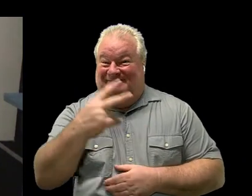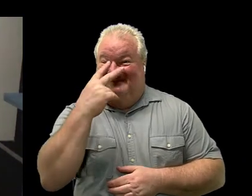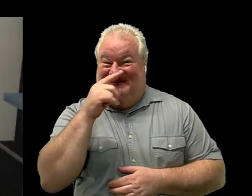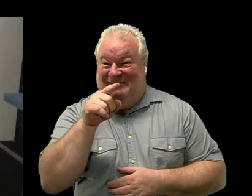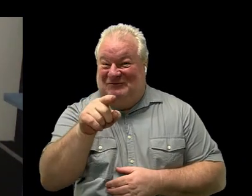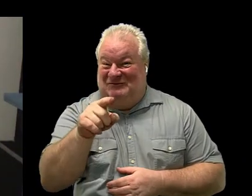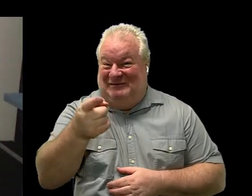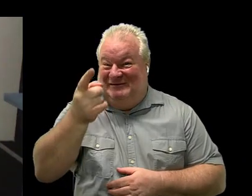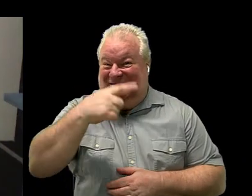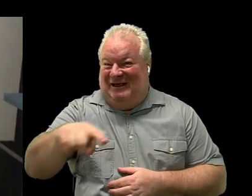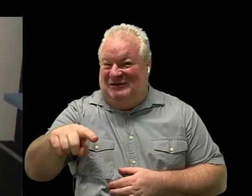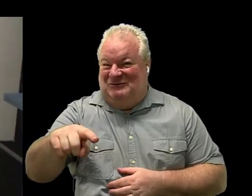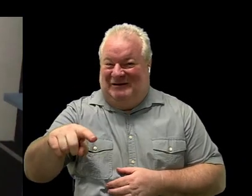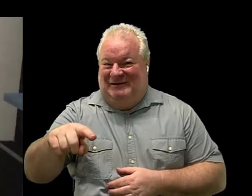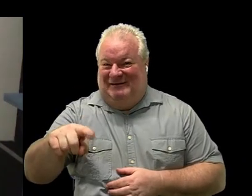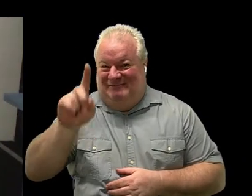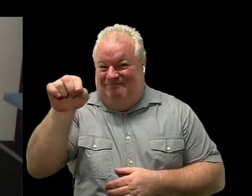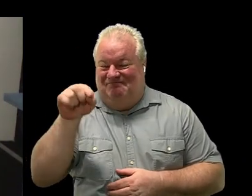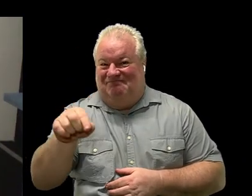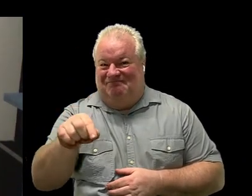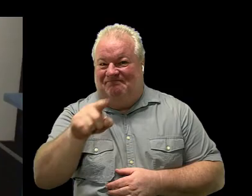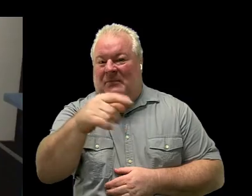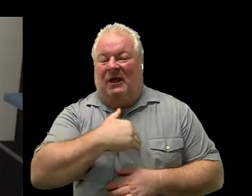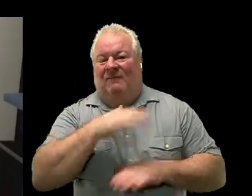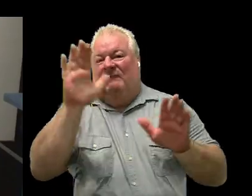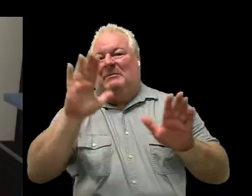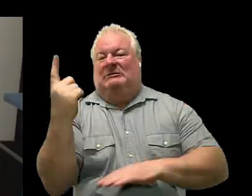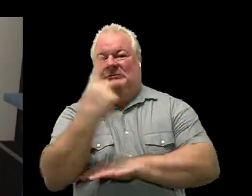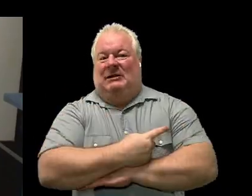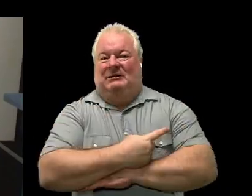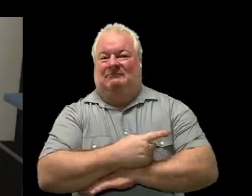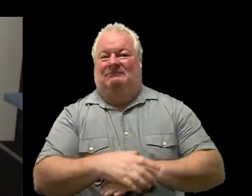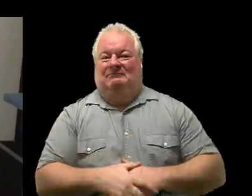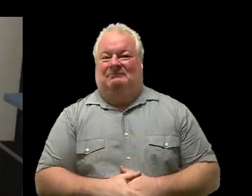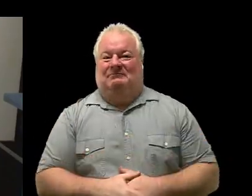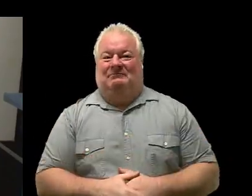see you next week. Have a fabulous day.